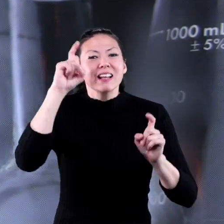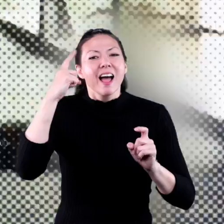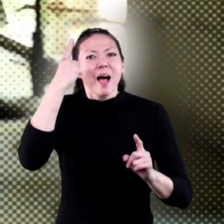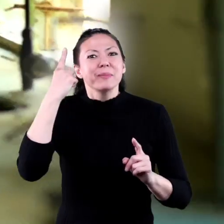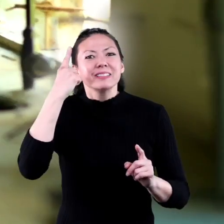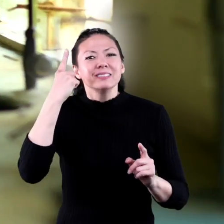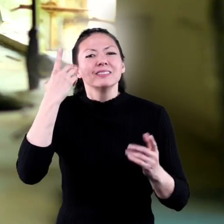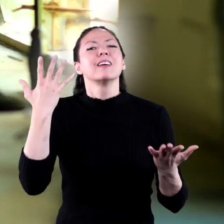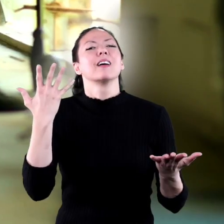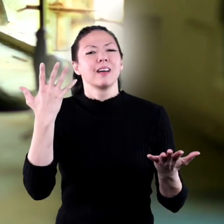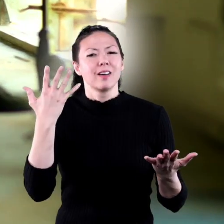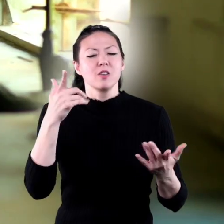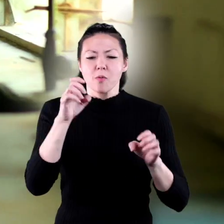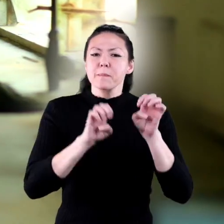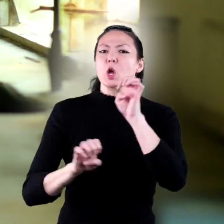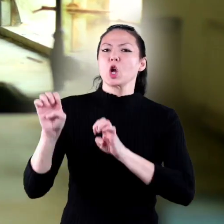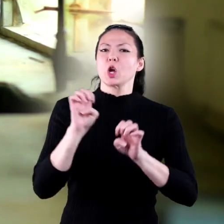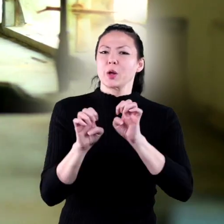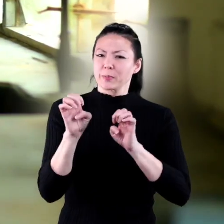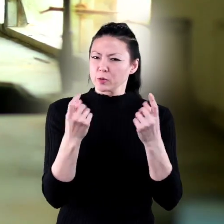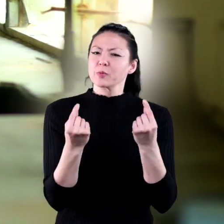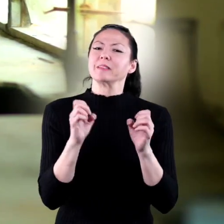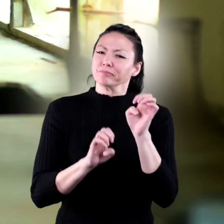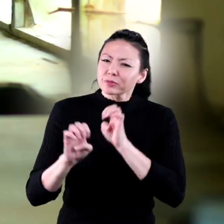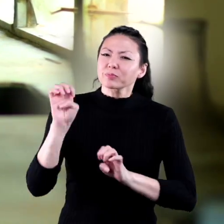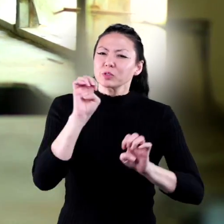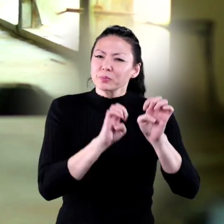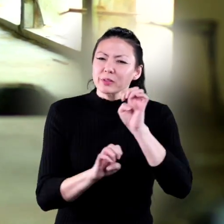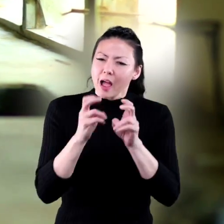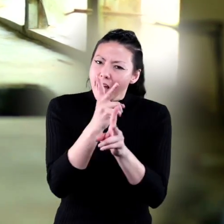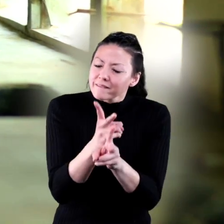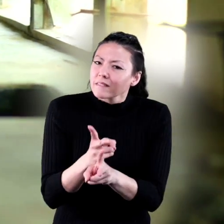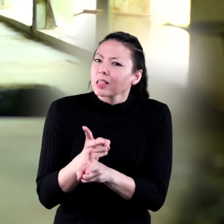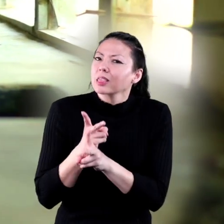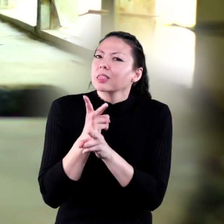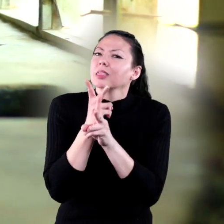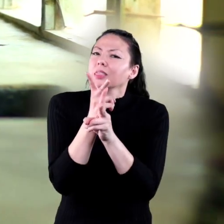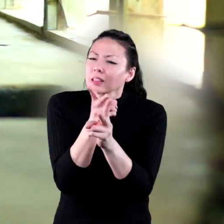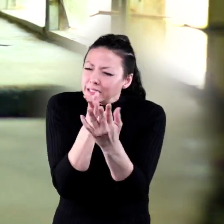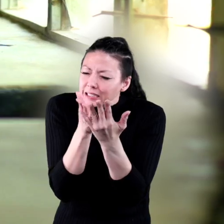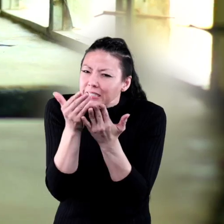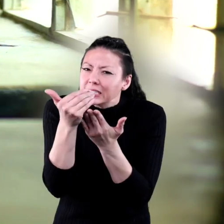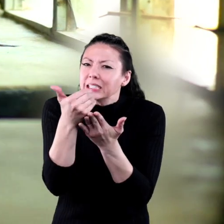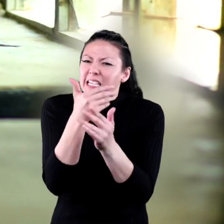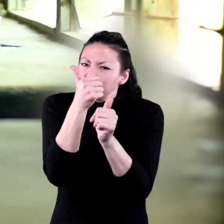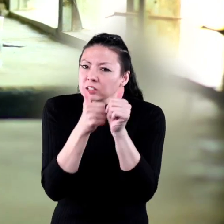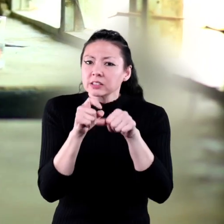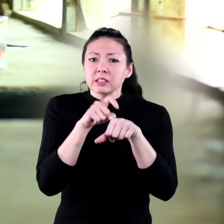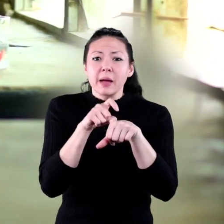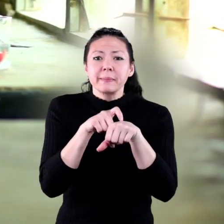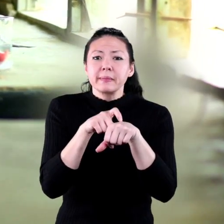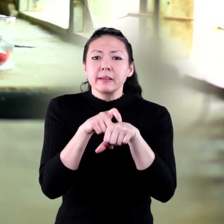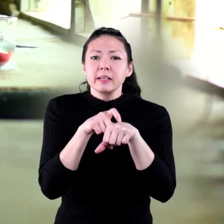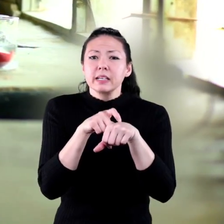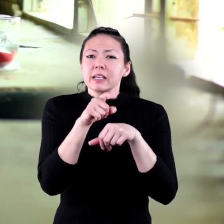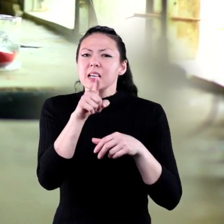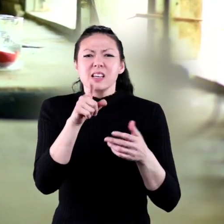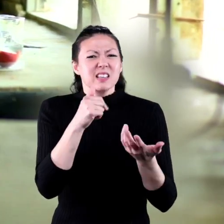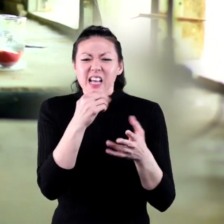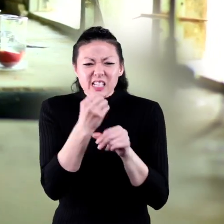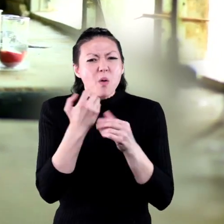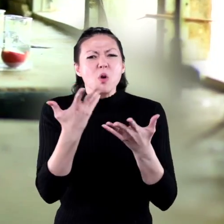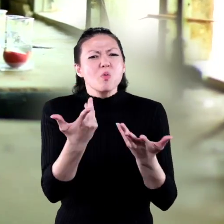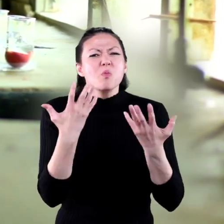hypothesis through experiments, you will want to conduct your experiments carefully each time. If you don't get the desired response,